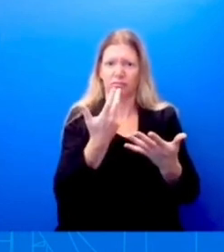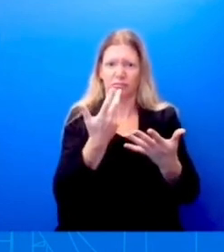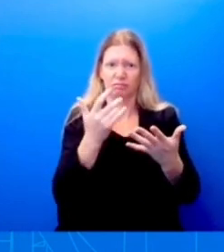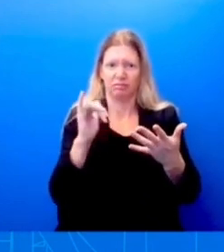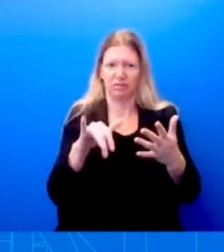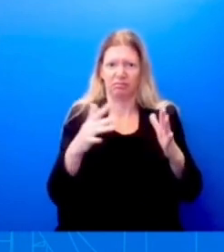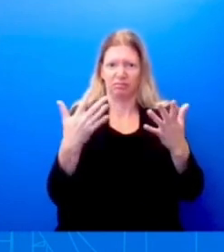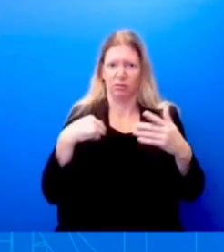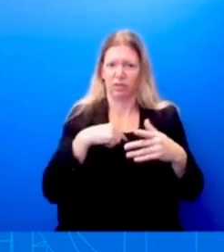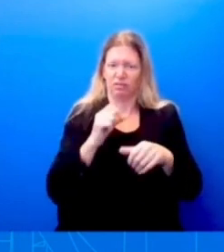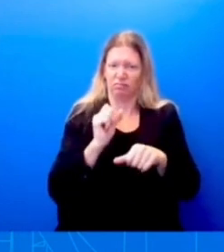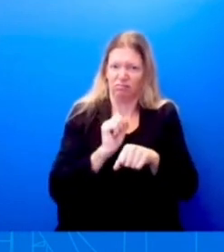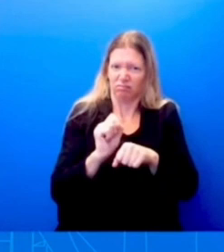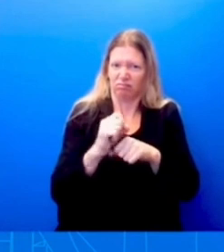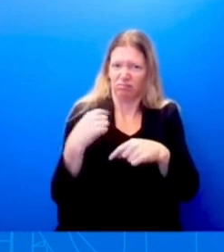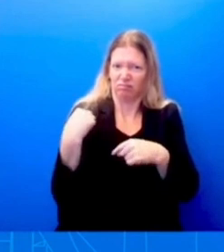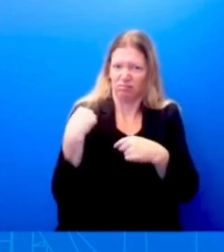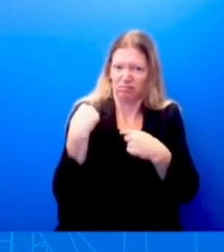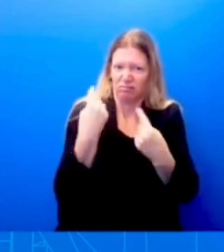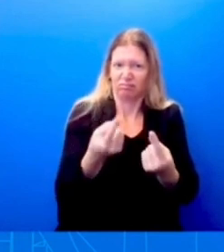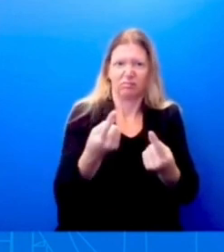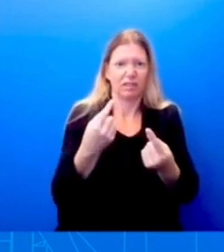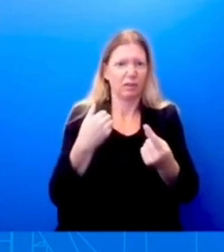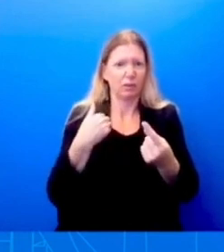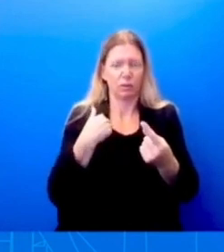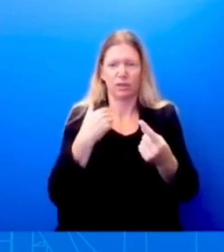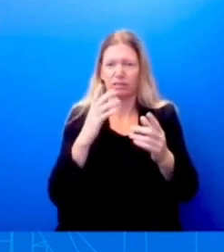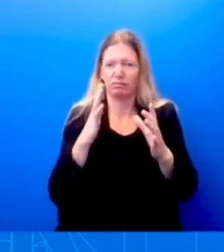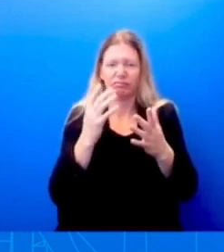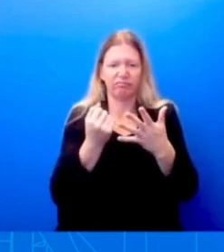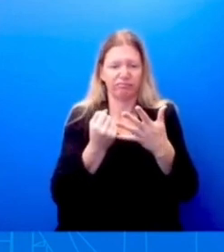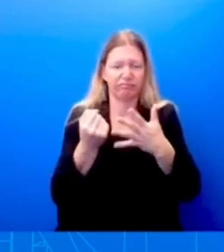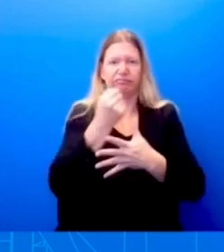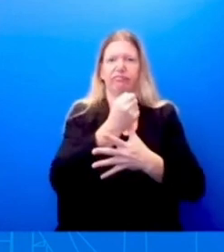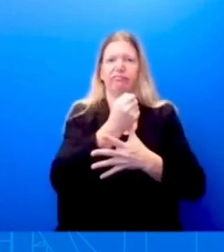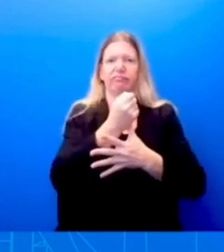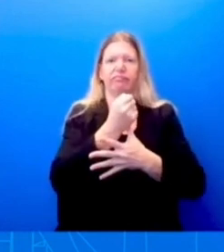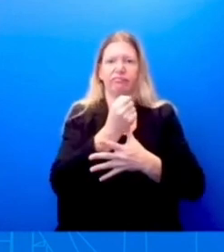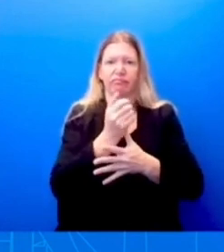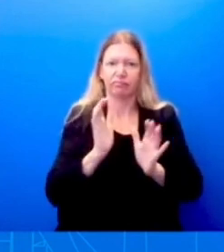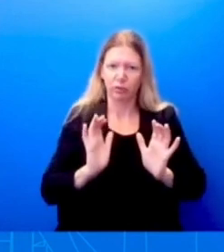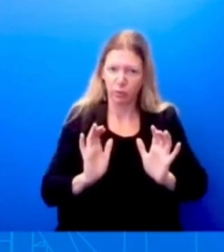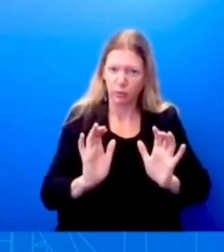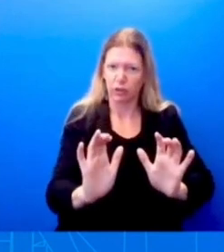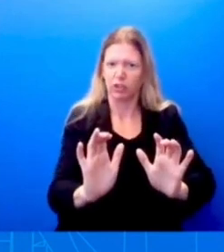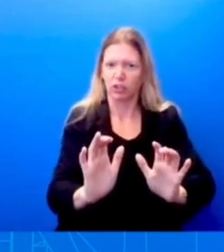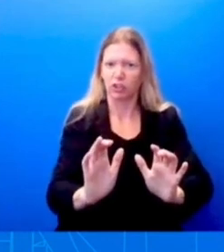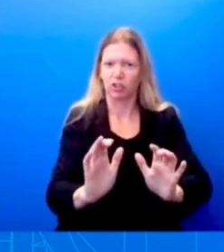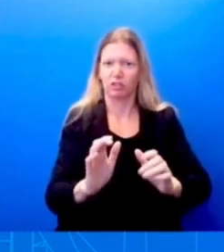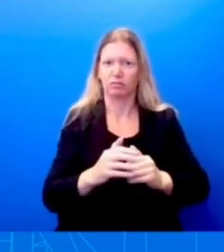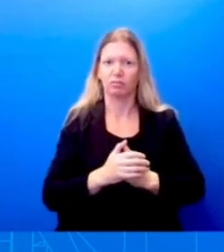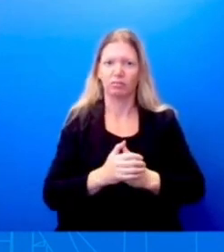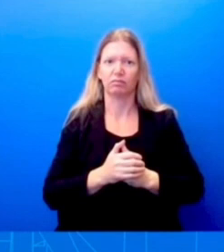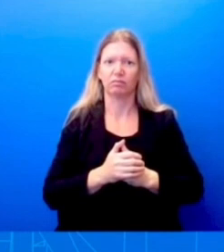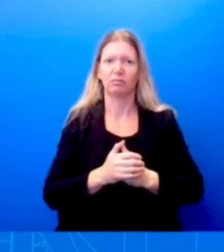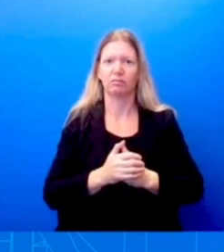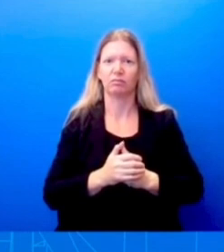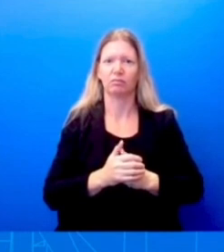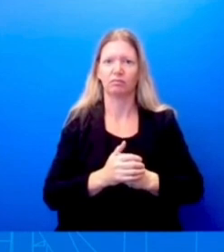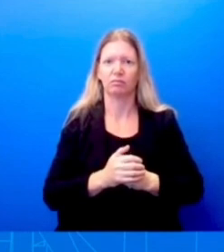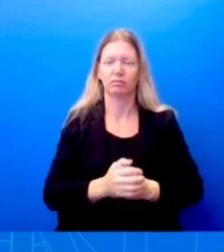I would also refer you to the HHS on anything more specifics on this new vaccine. Thank you.